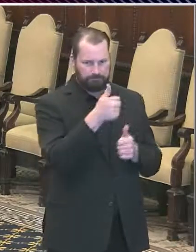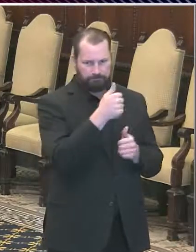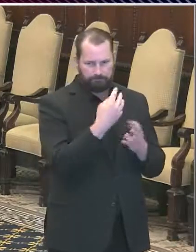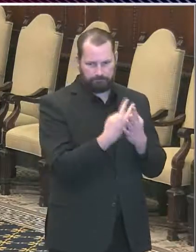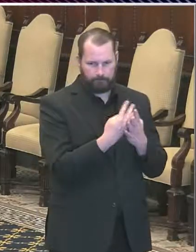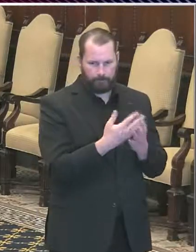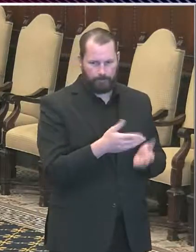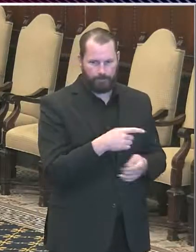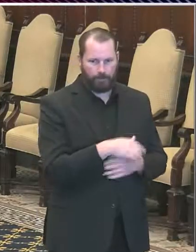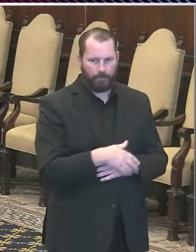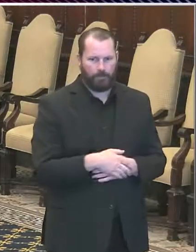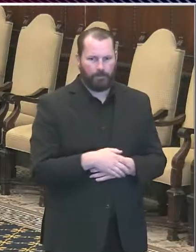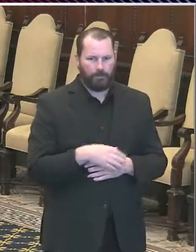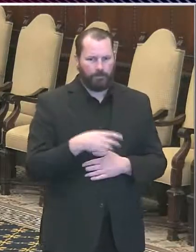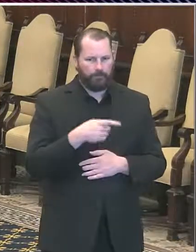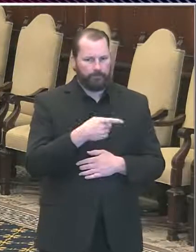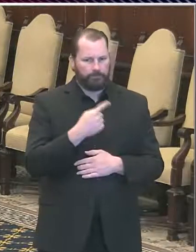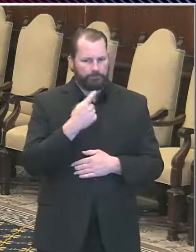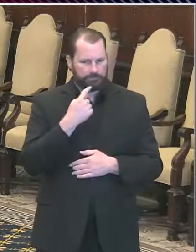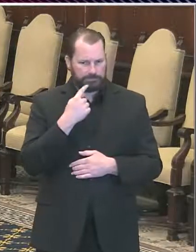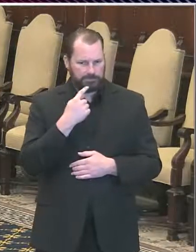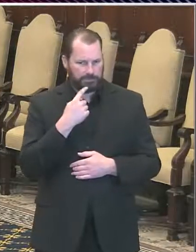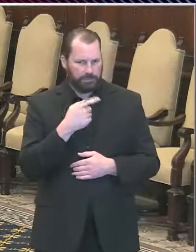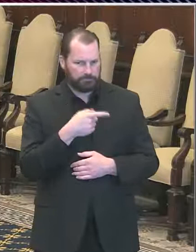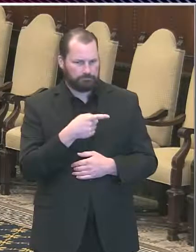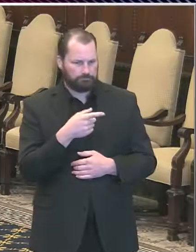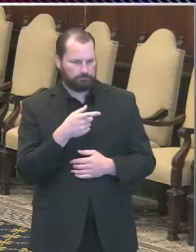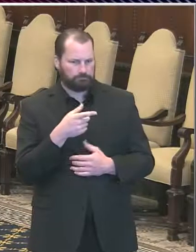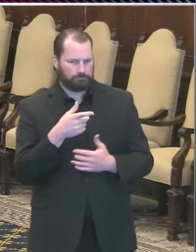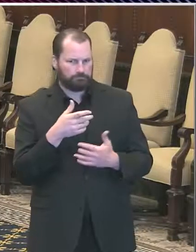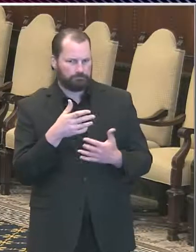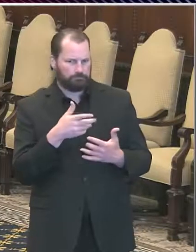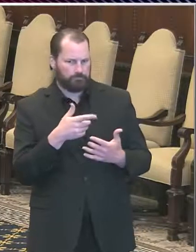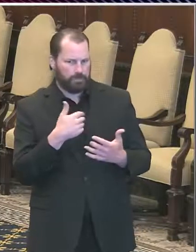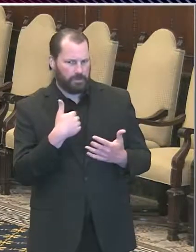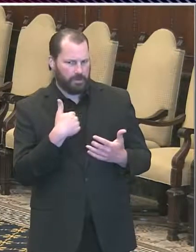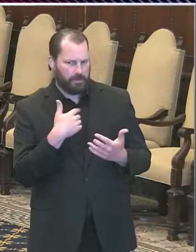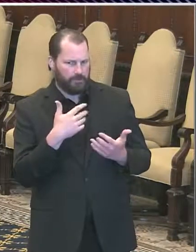an inmate who had died from the virus have any additional